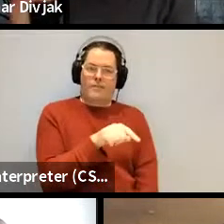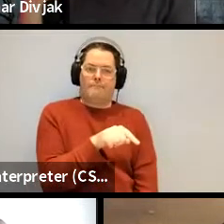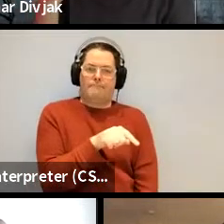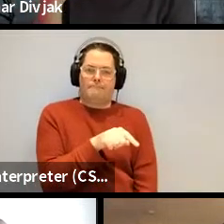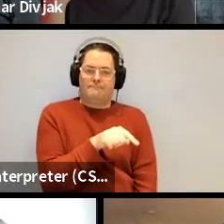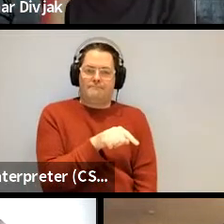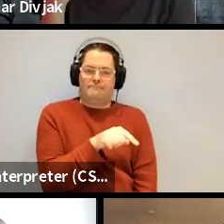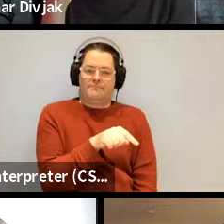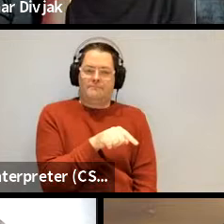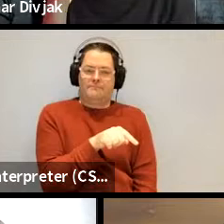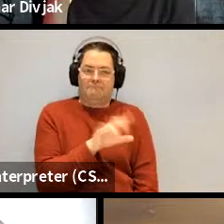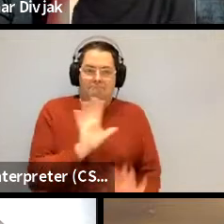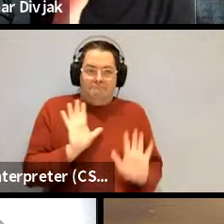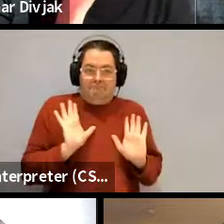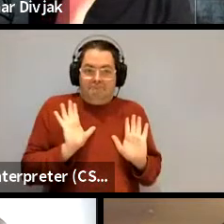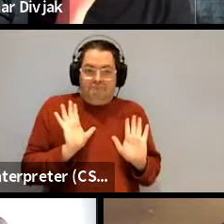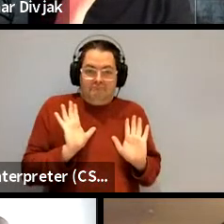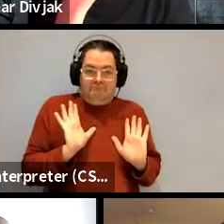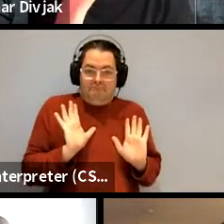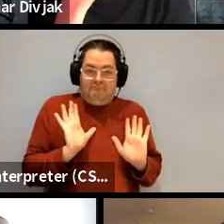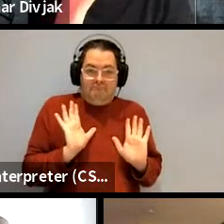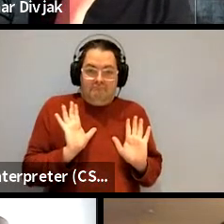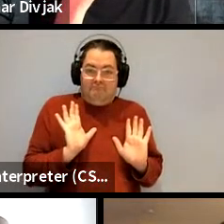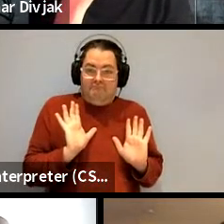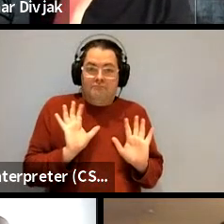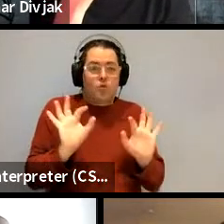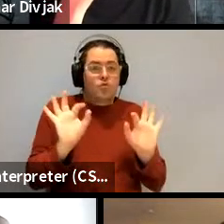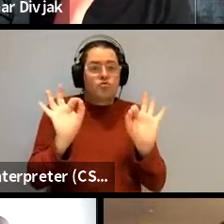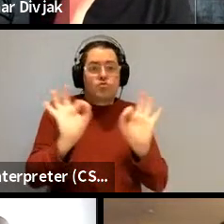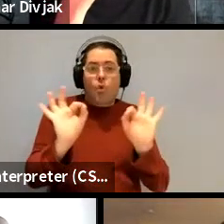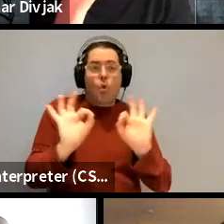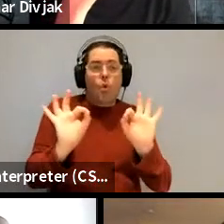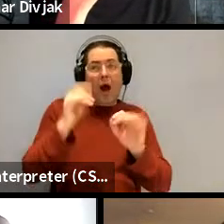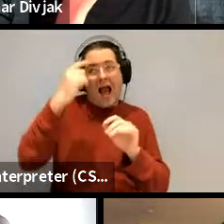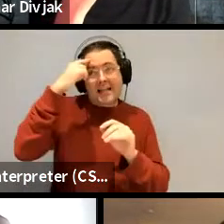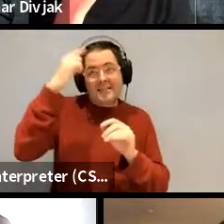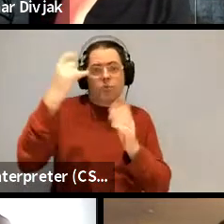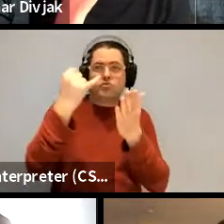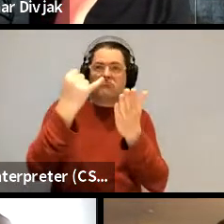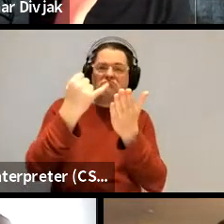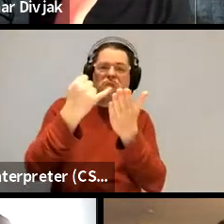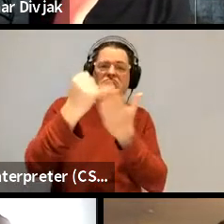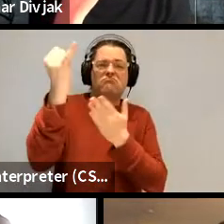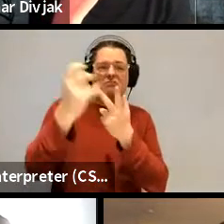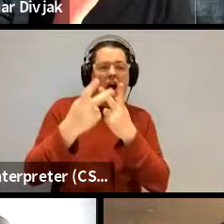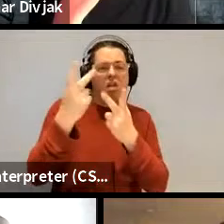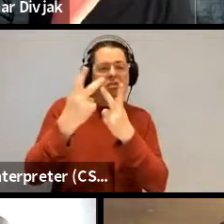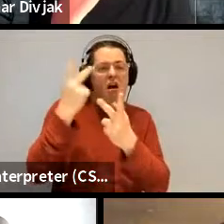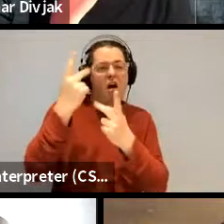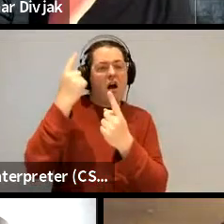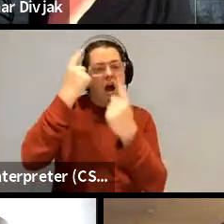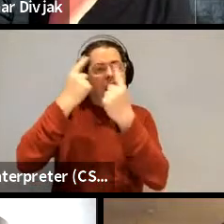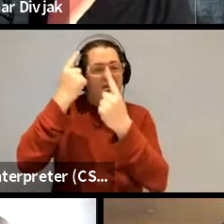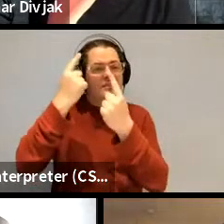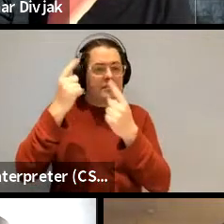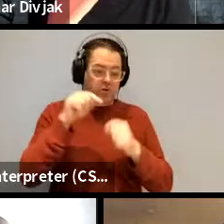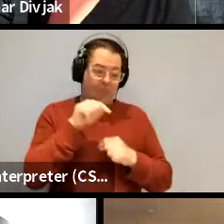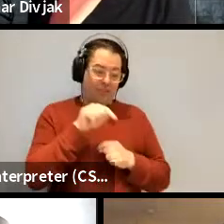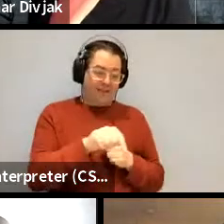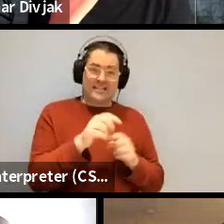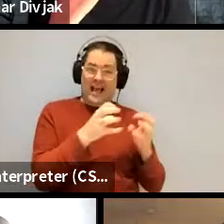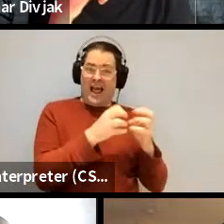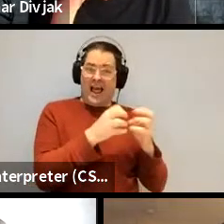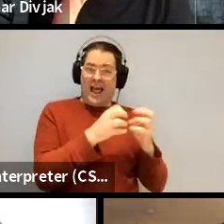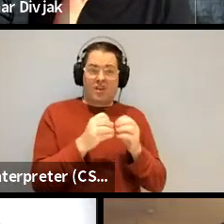immediate idea to refute anything else but this is just the cheapest algorithm and